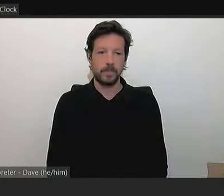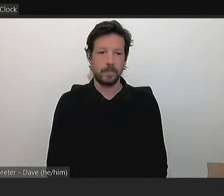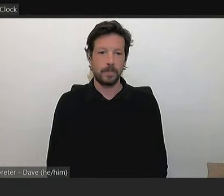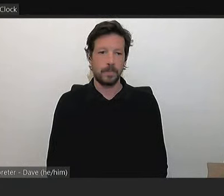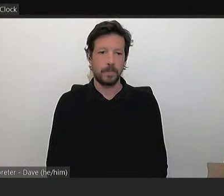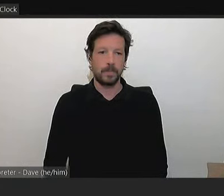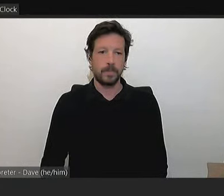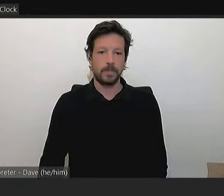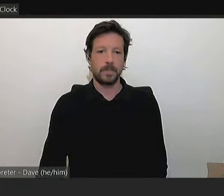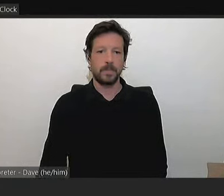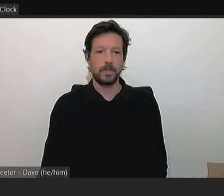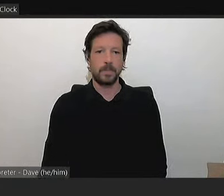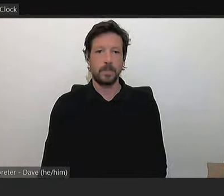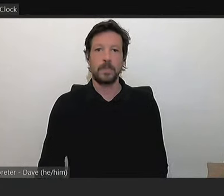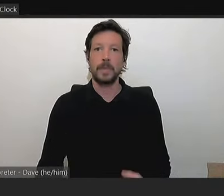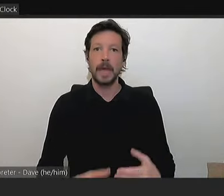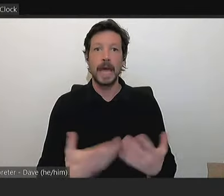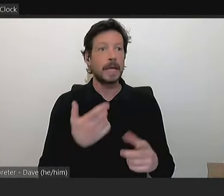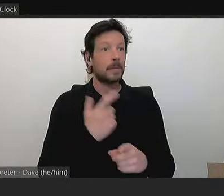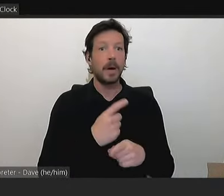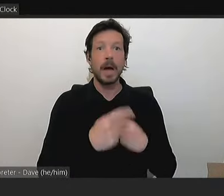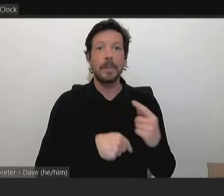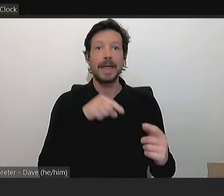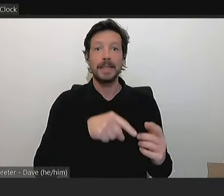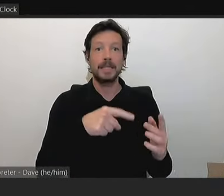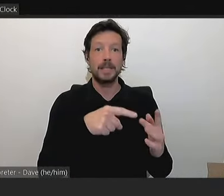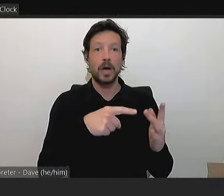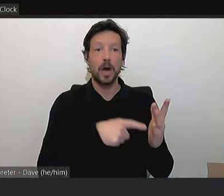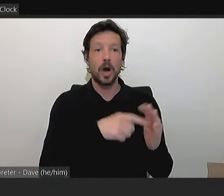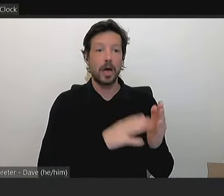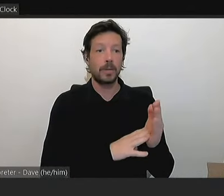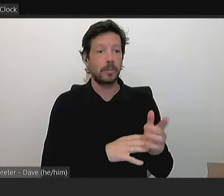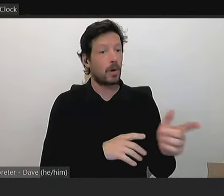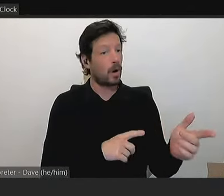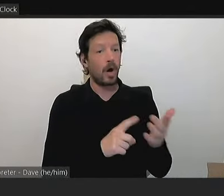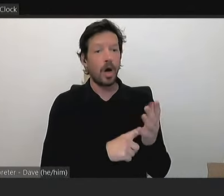Are there any speakers on this item? Lawrence hasn't spoken on the item.